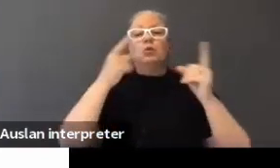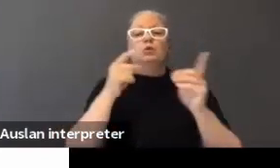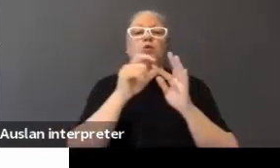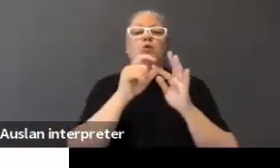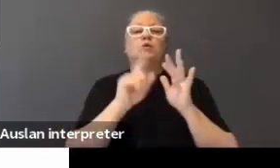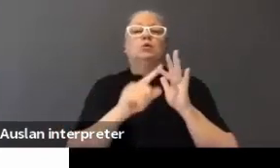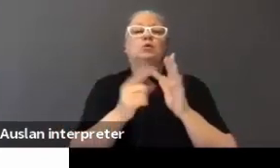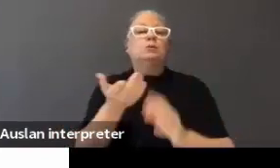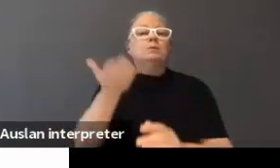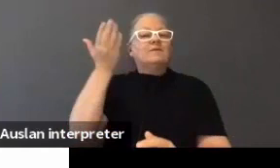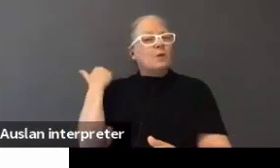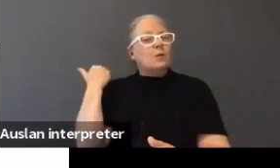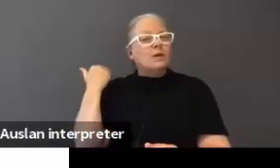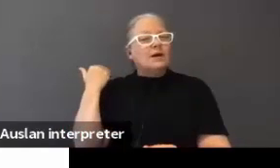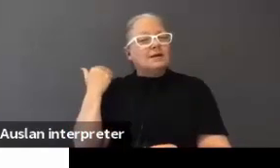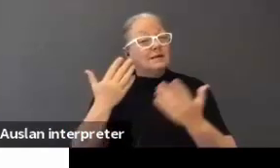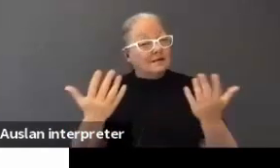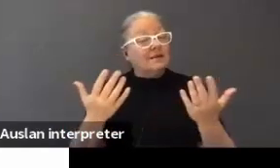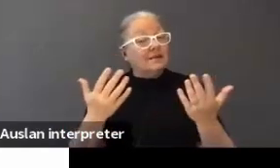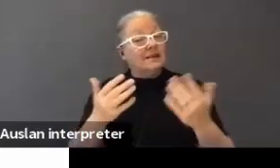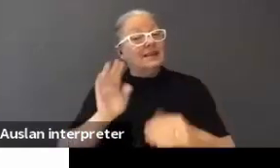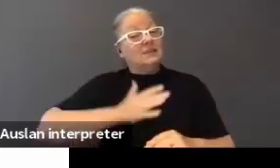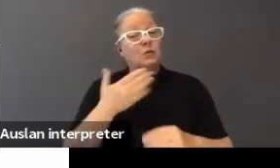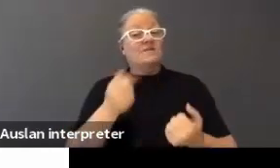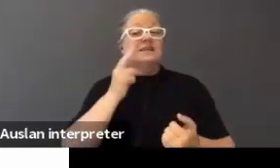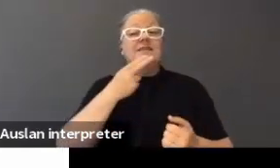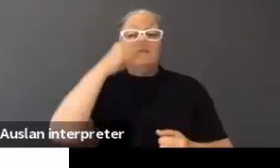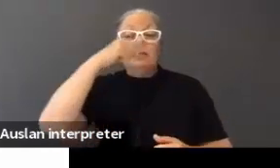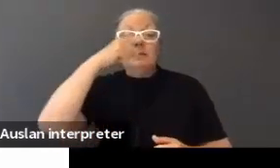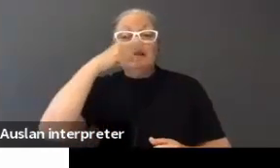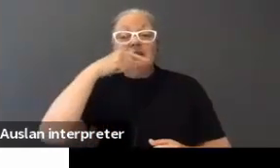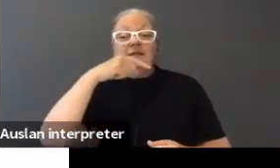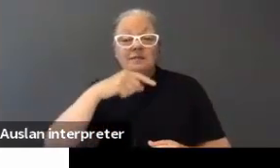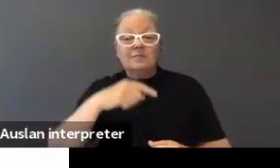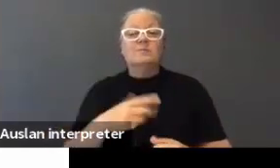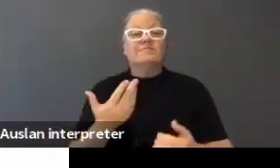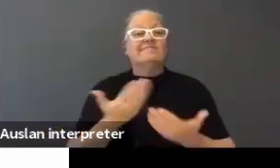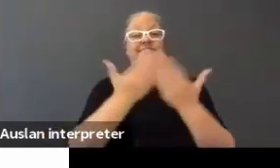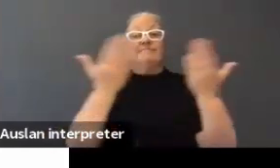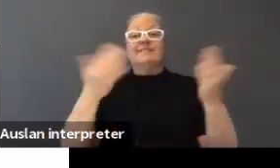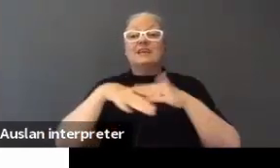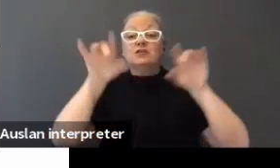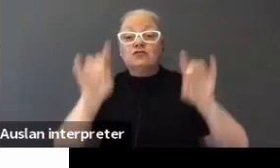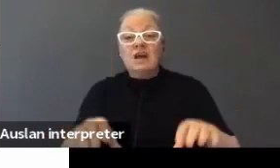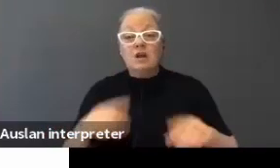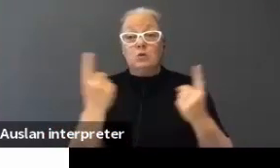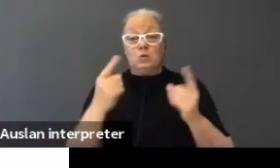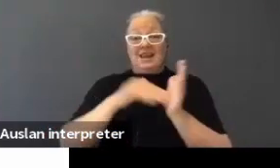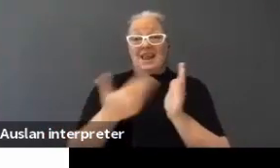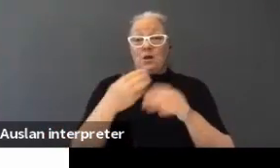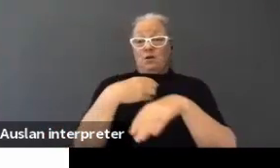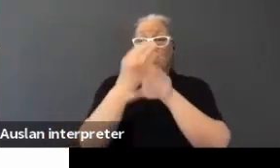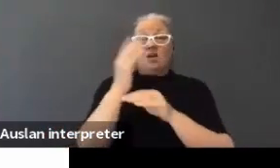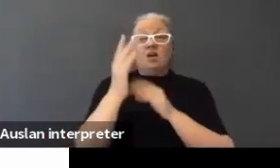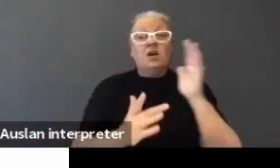Okay. And it's interesting that we've got deaf people around the nation online at the moment presenting